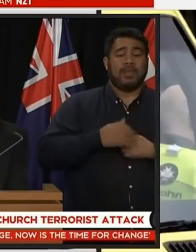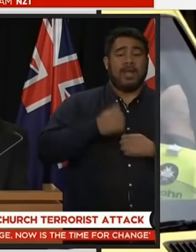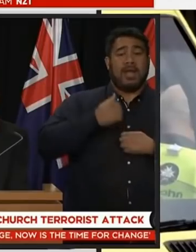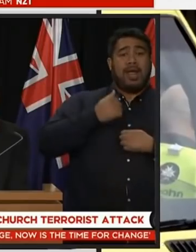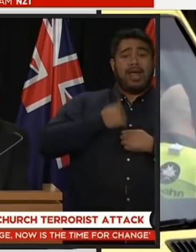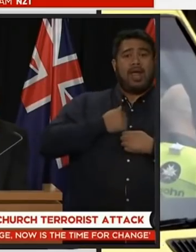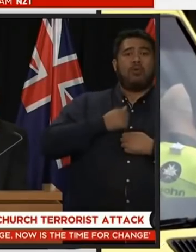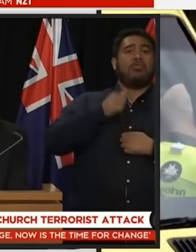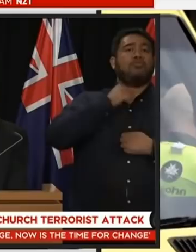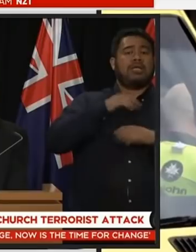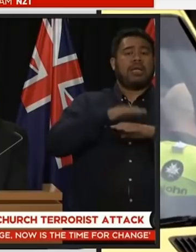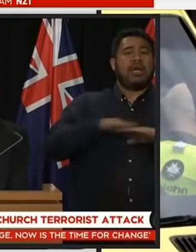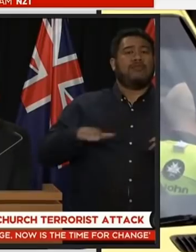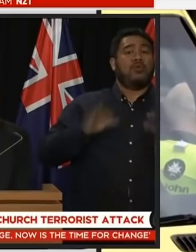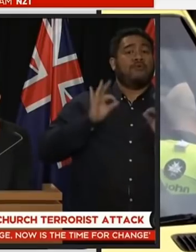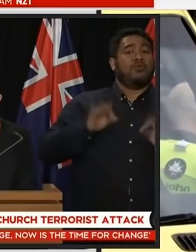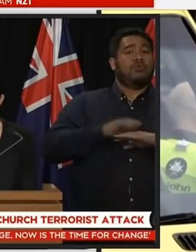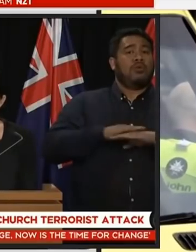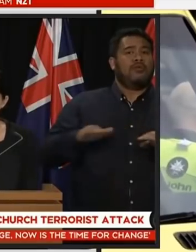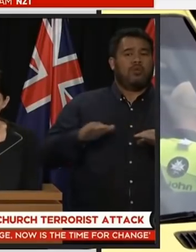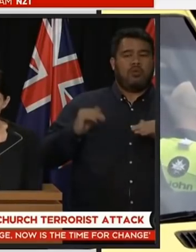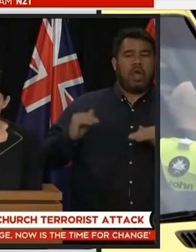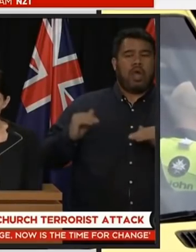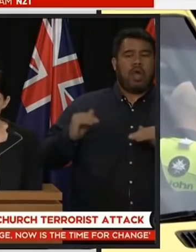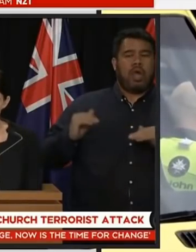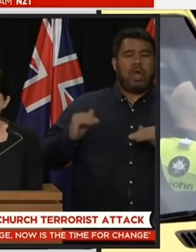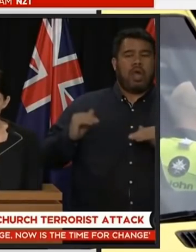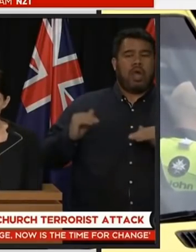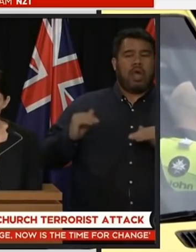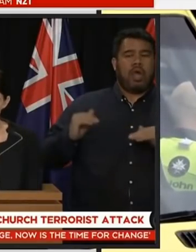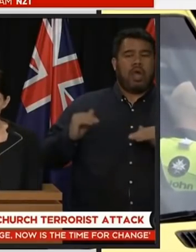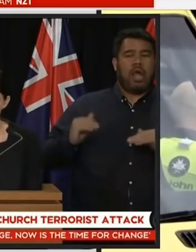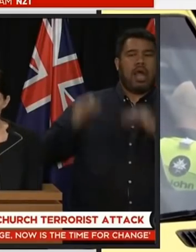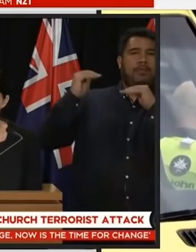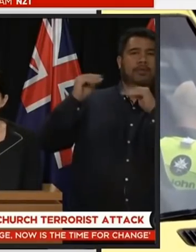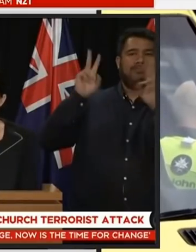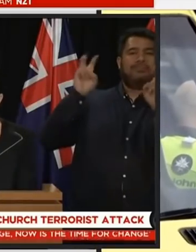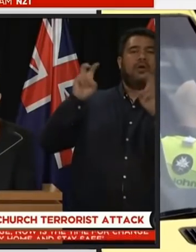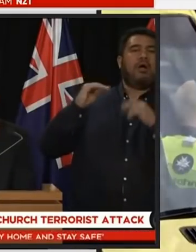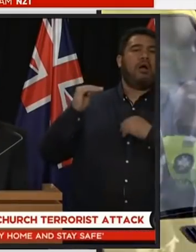and that remains this triggers a number of actions trigger the fuck out of me